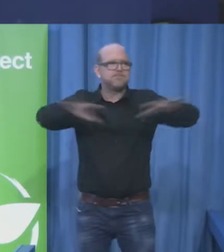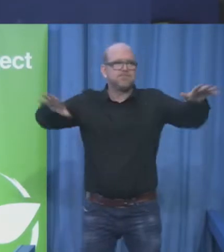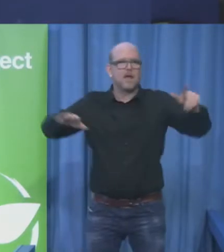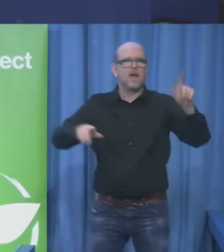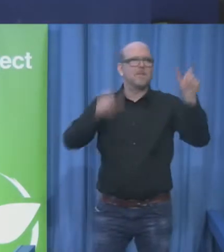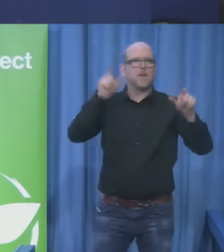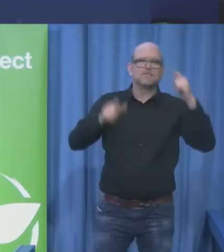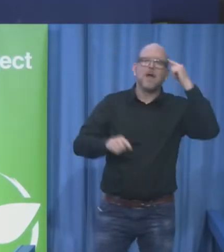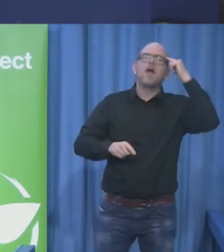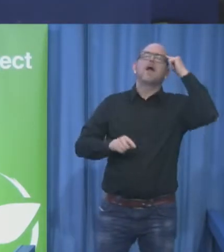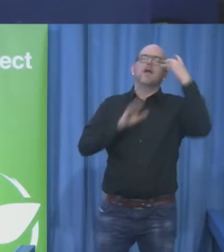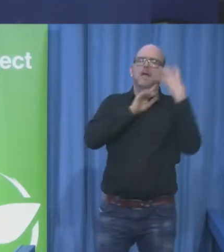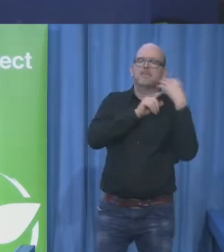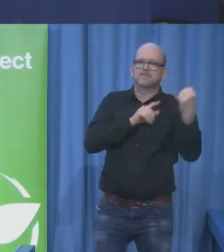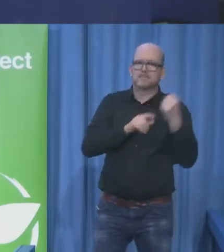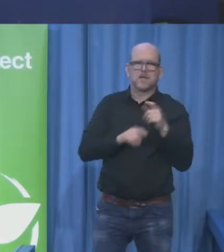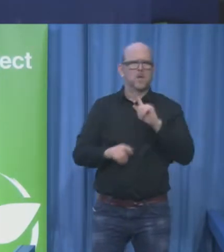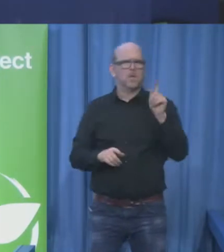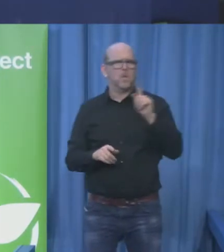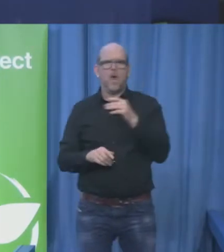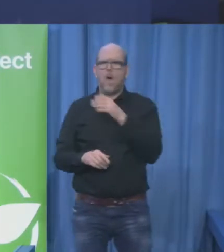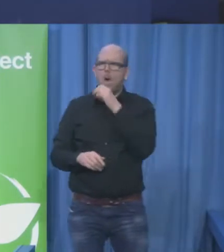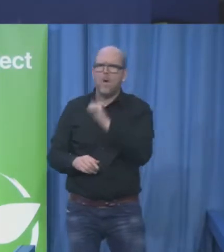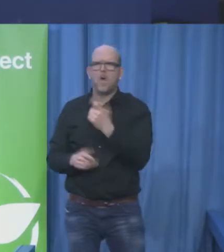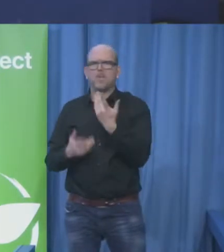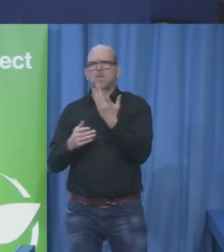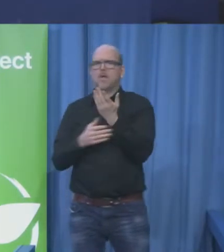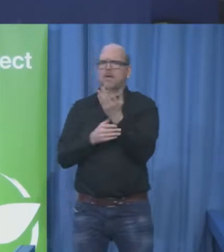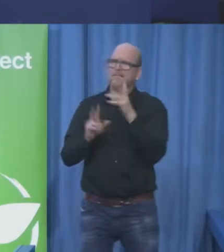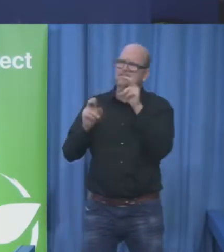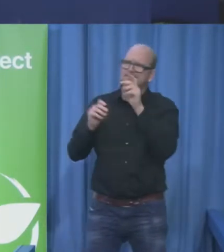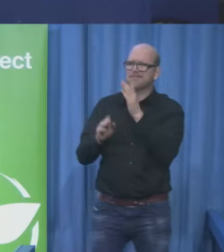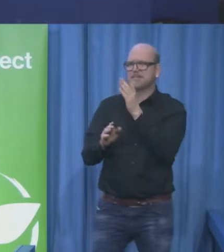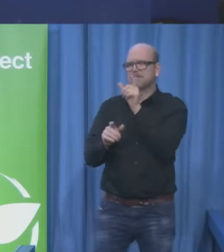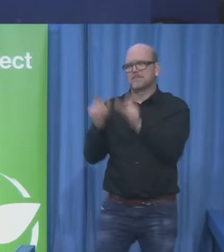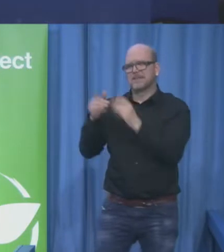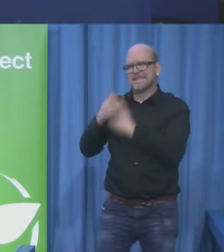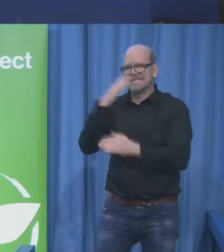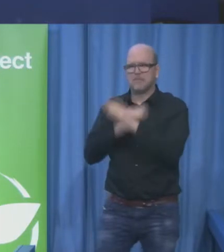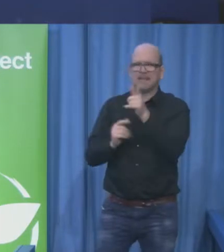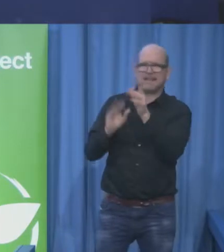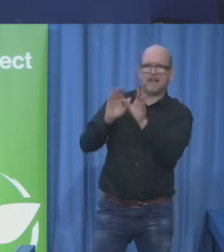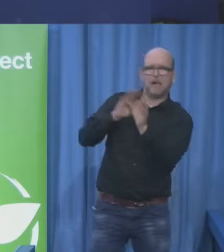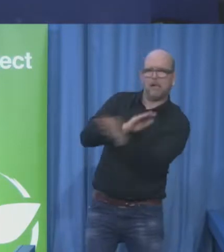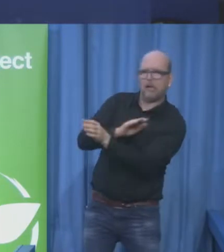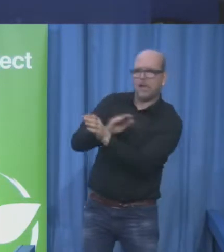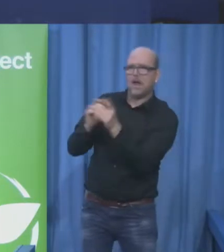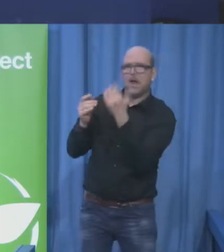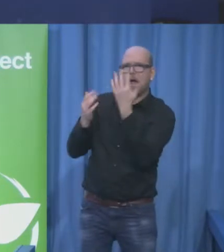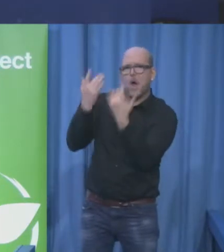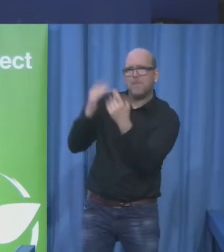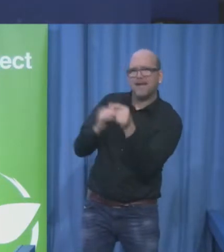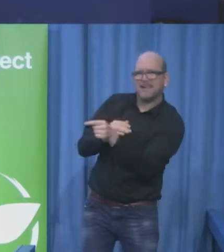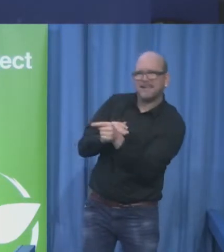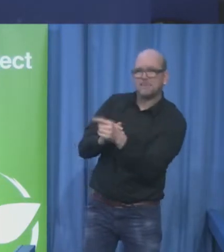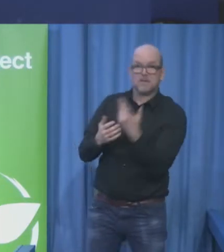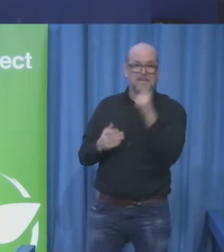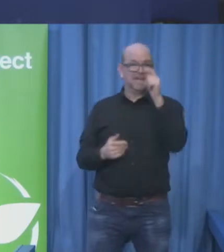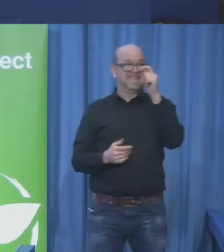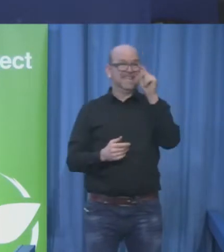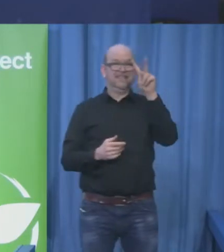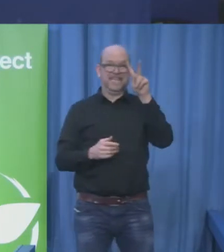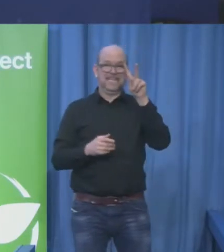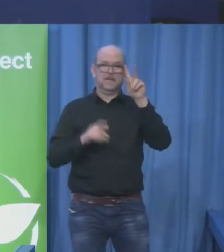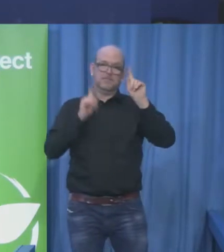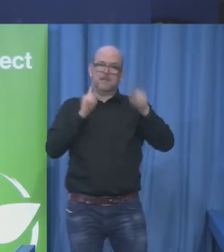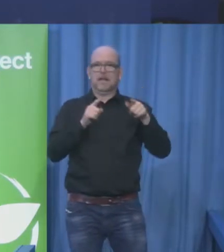reinforces their assumption that there's no business case for engaging in this kind of programming. And Channel 4 did it the other